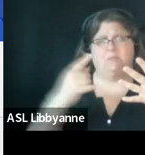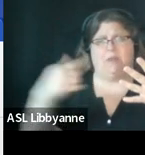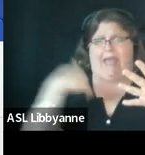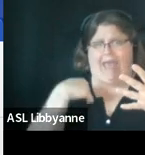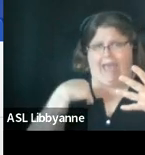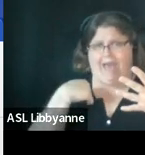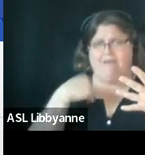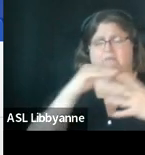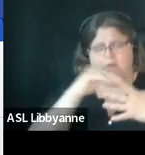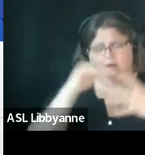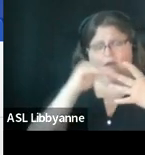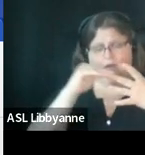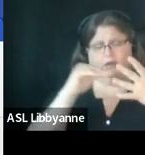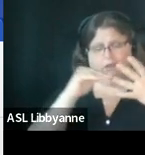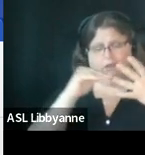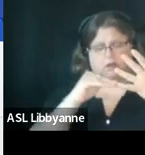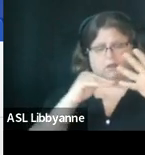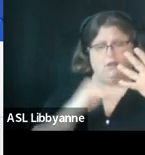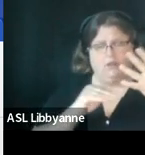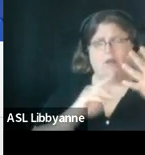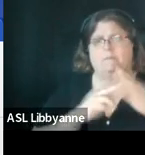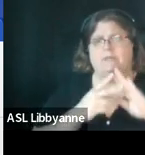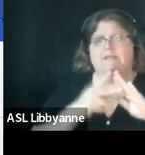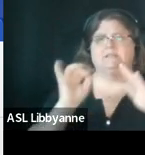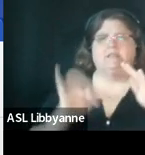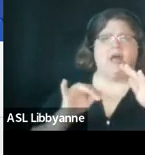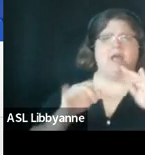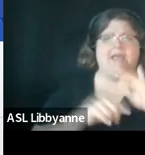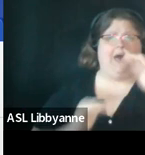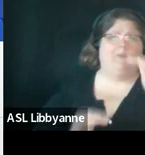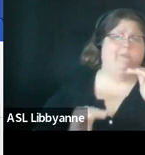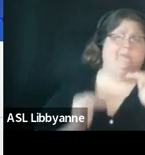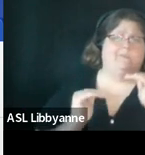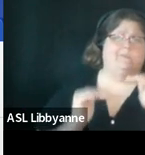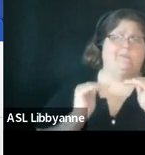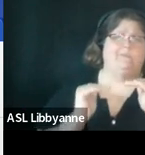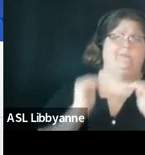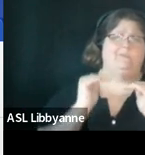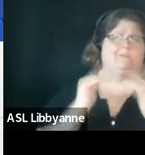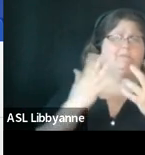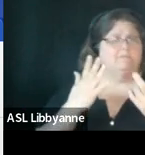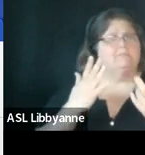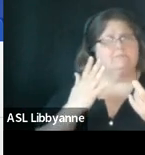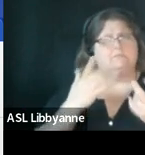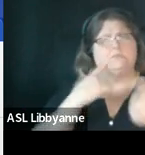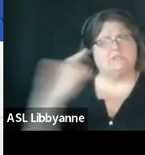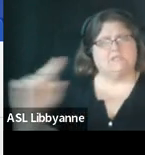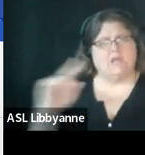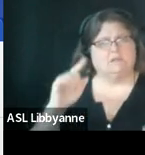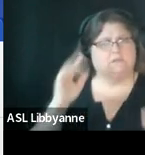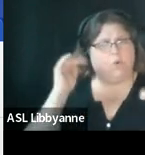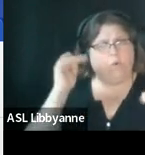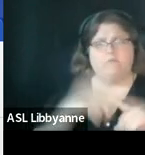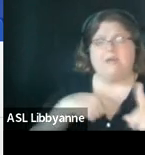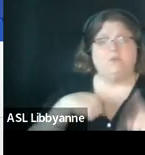the likelihood of us being able to eliminate these gaps um will be greater but you know no one can guarantee